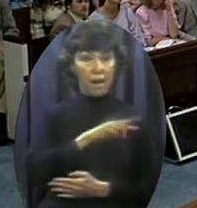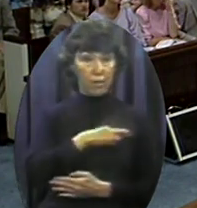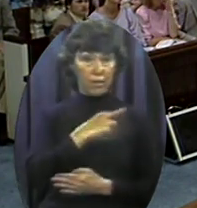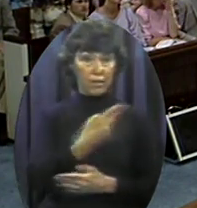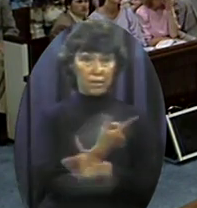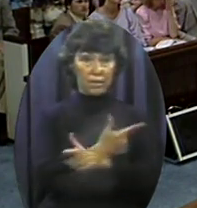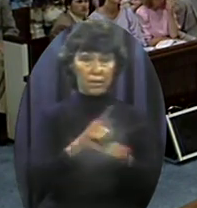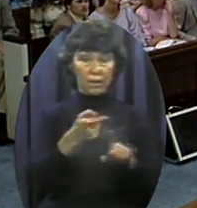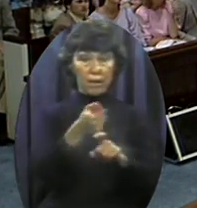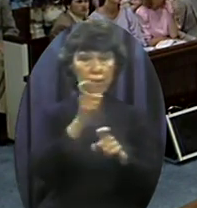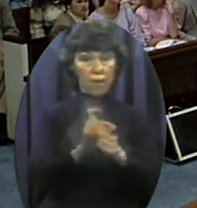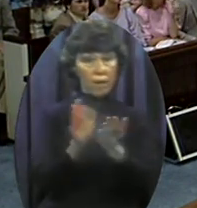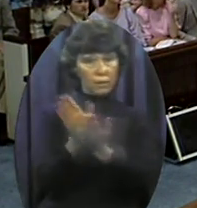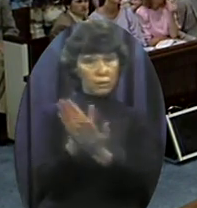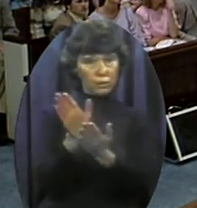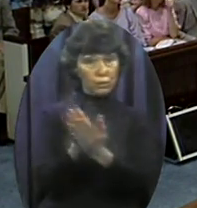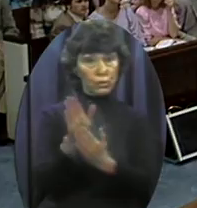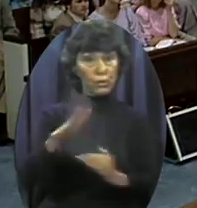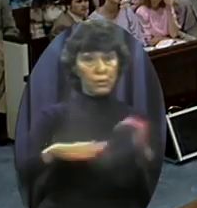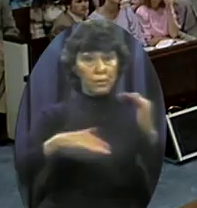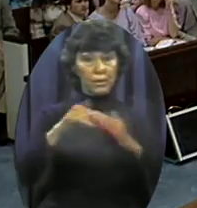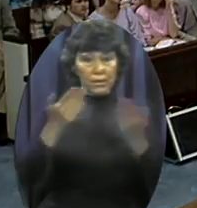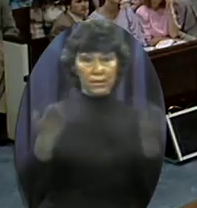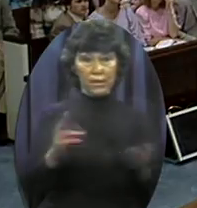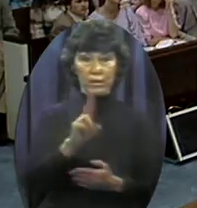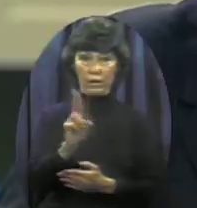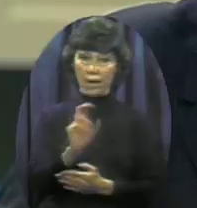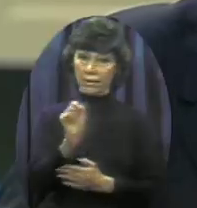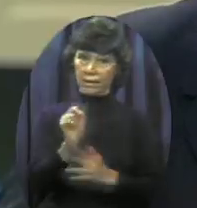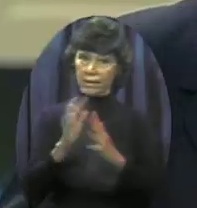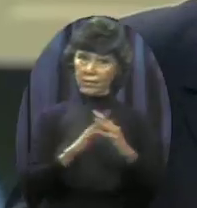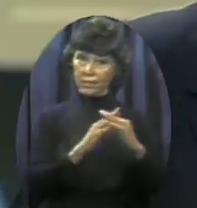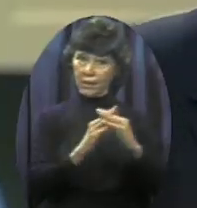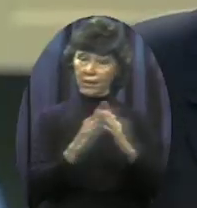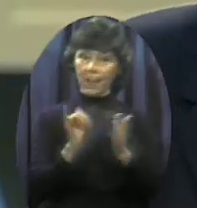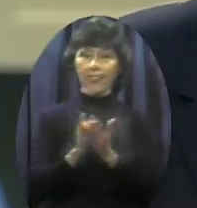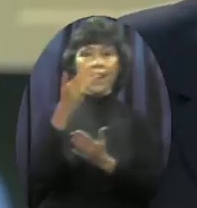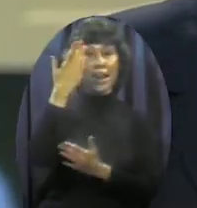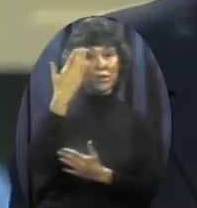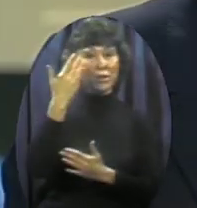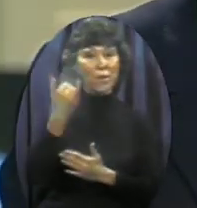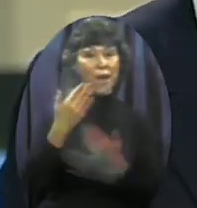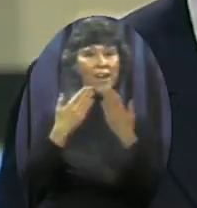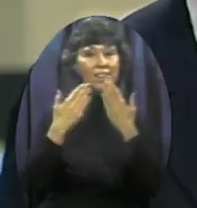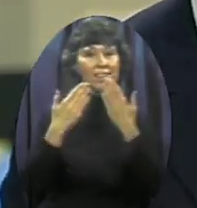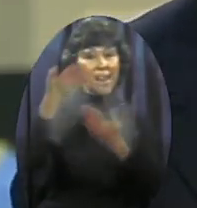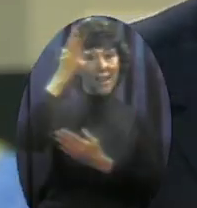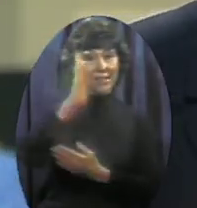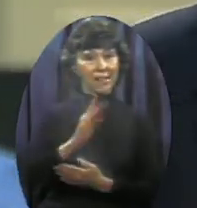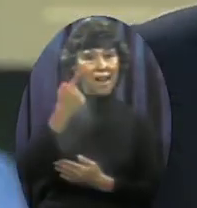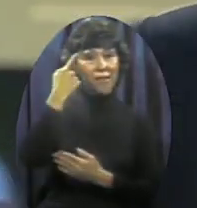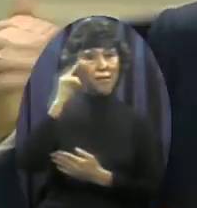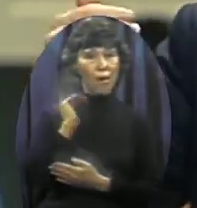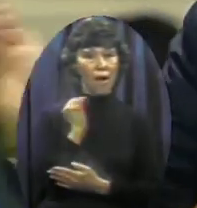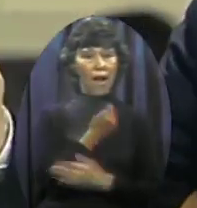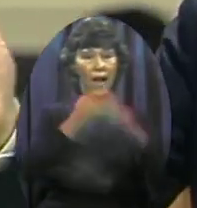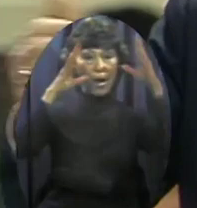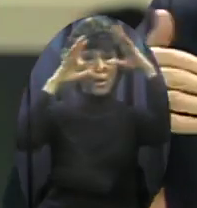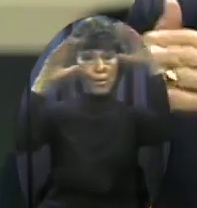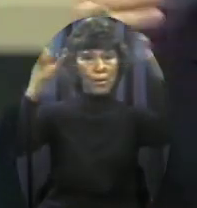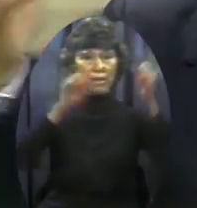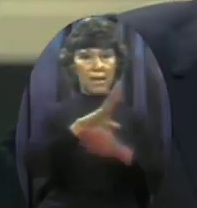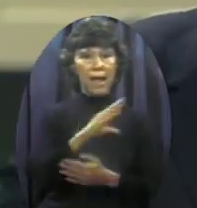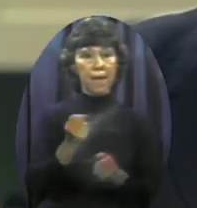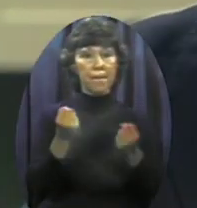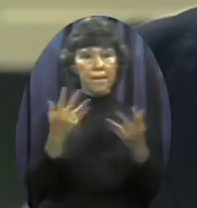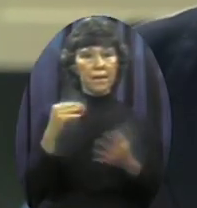And the school buildings of these United States of America And that is why I thank God for Ronald Reagan And many members of Congress